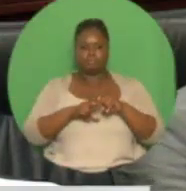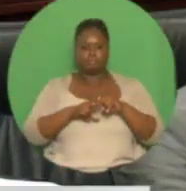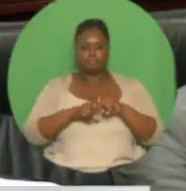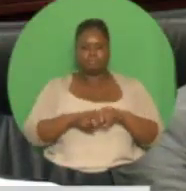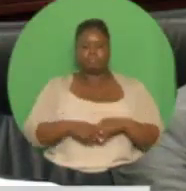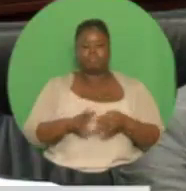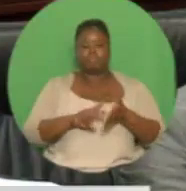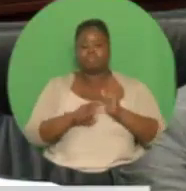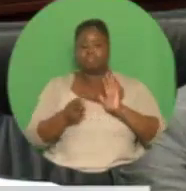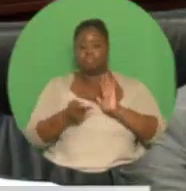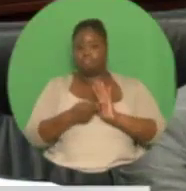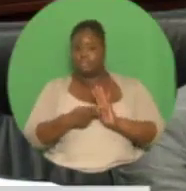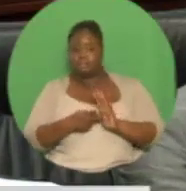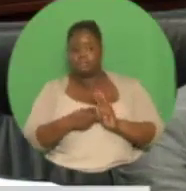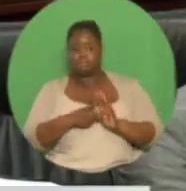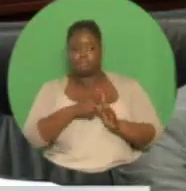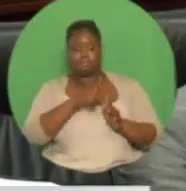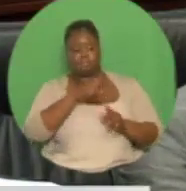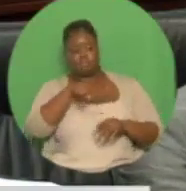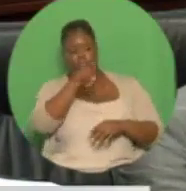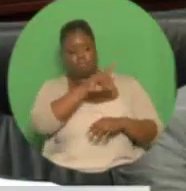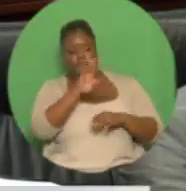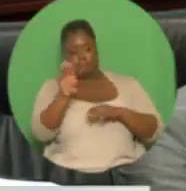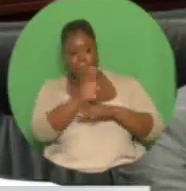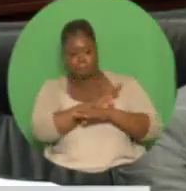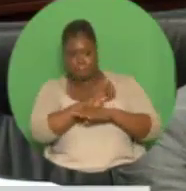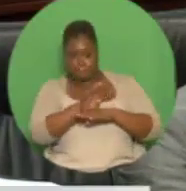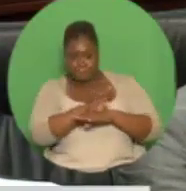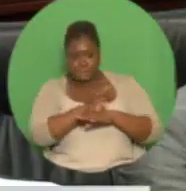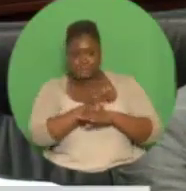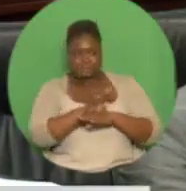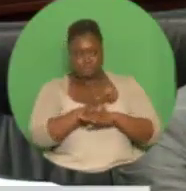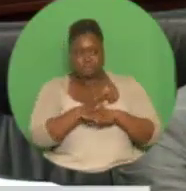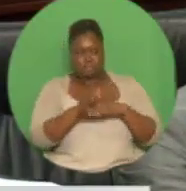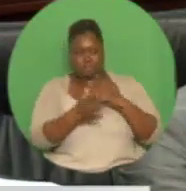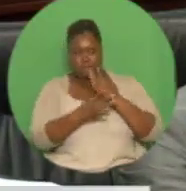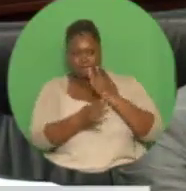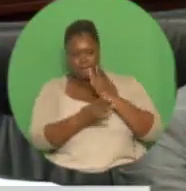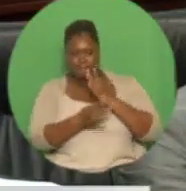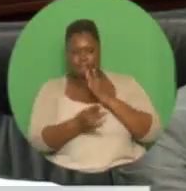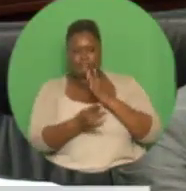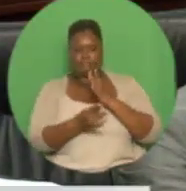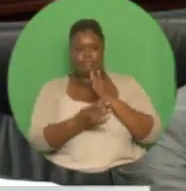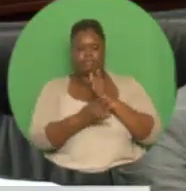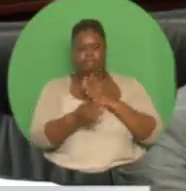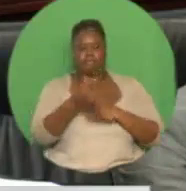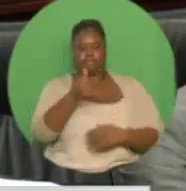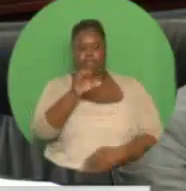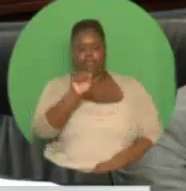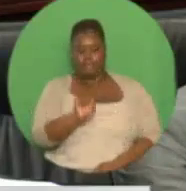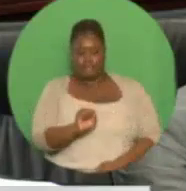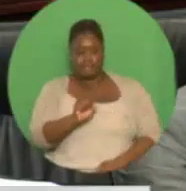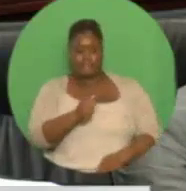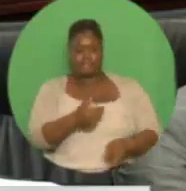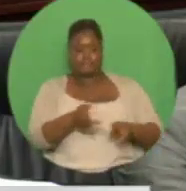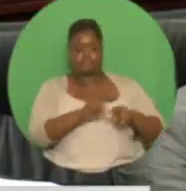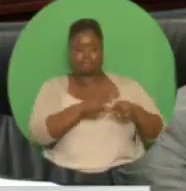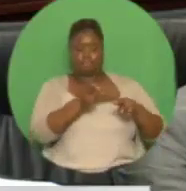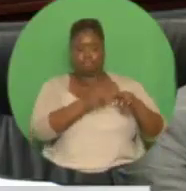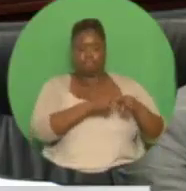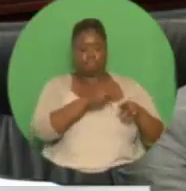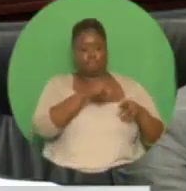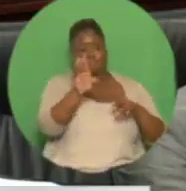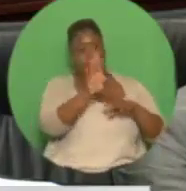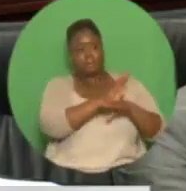producers, who continue to view Trinidad and Tobago as an attractive environment for investment, and to continue to find and recover